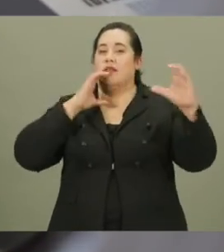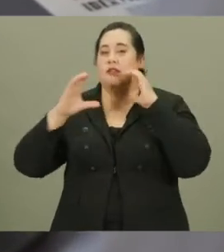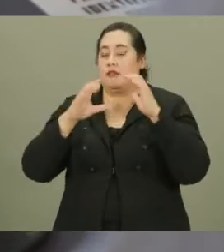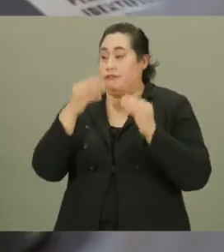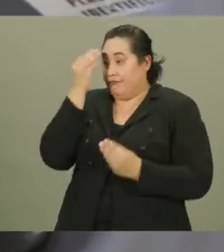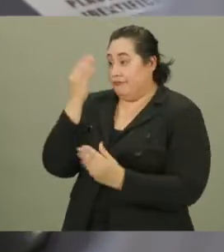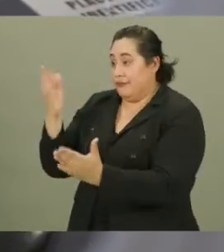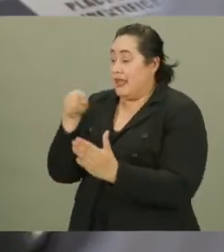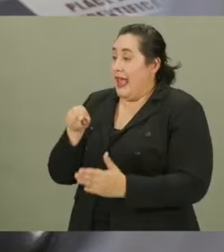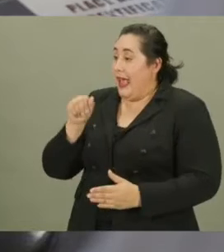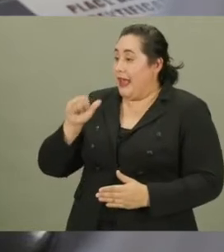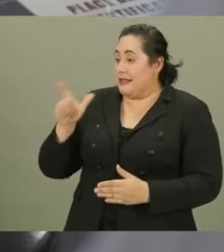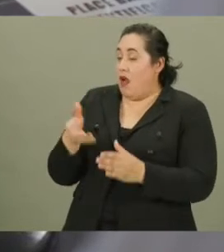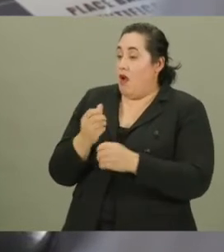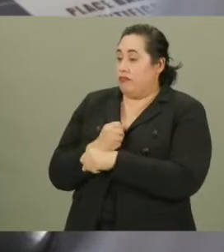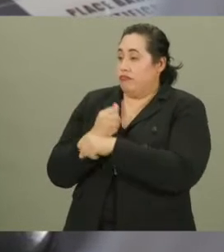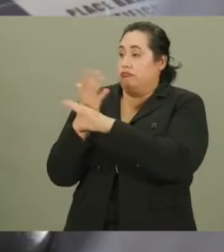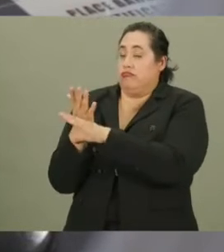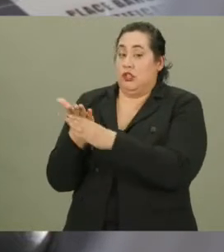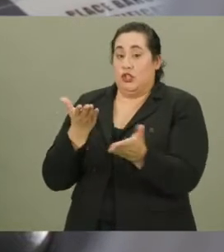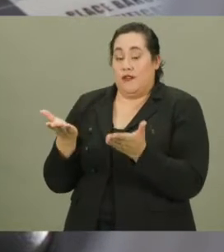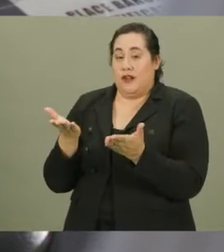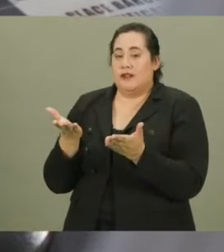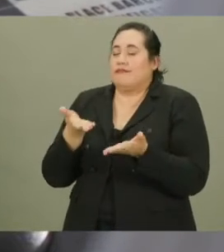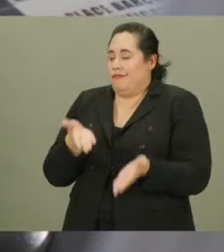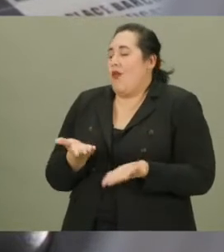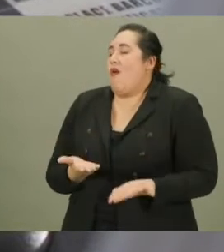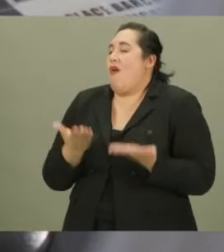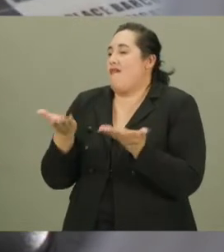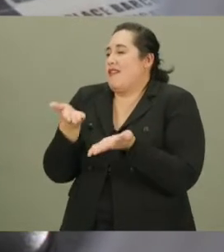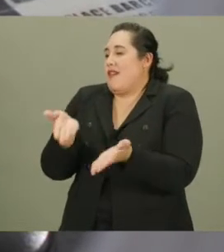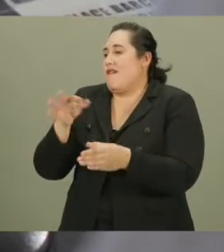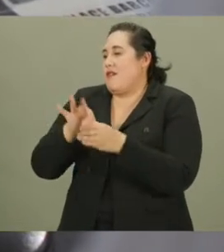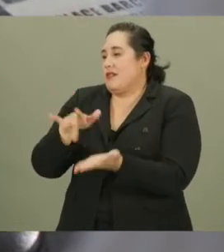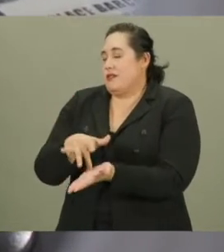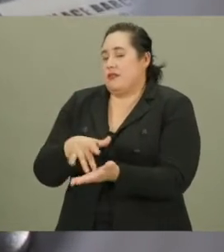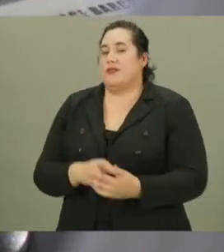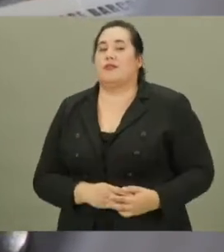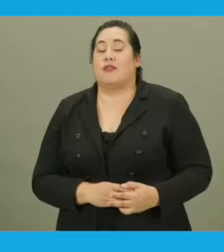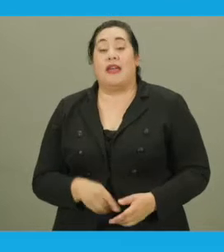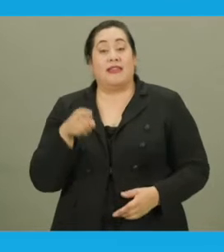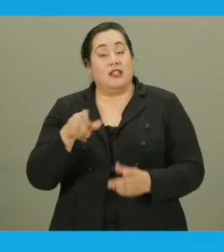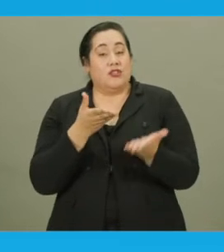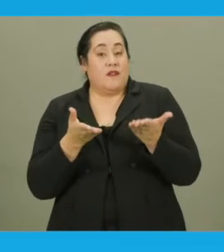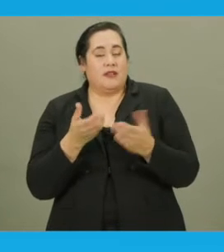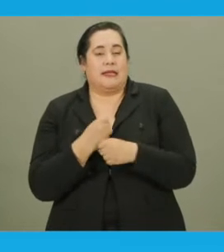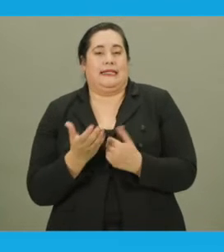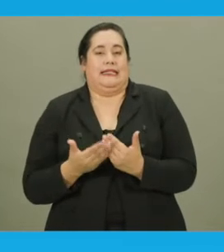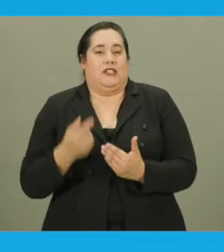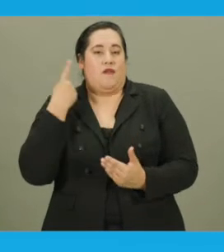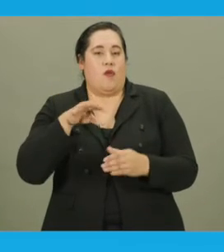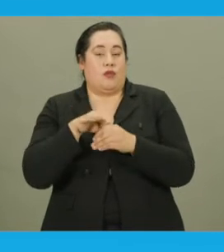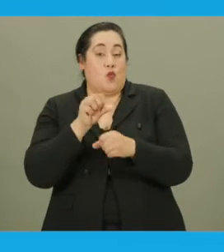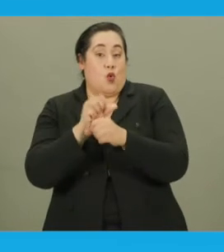communicate to the voter that ASL video conferencing services are offered at the vote centers. This service makes